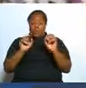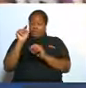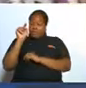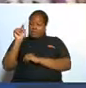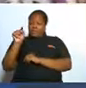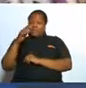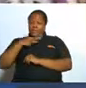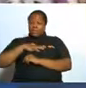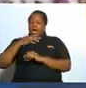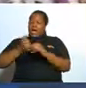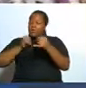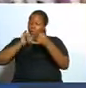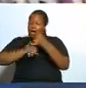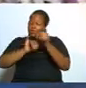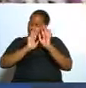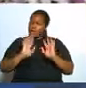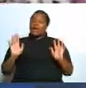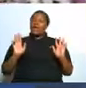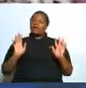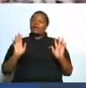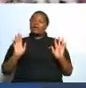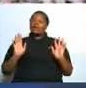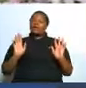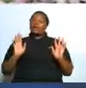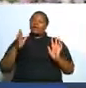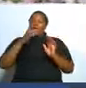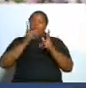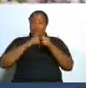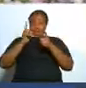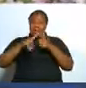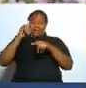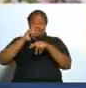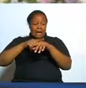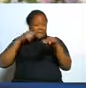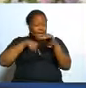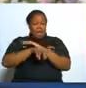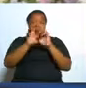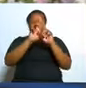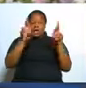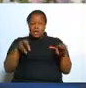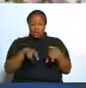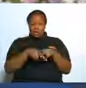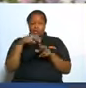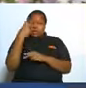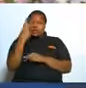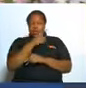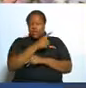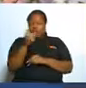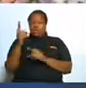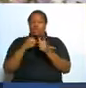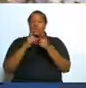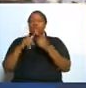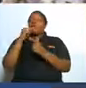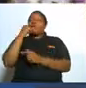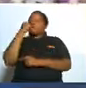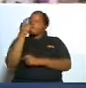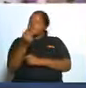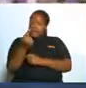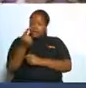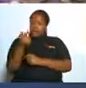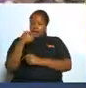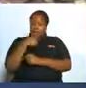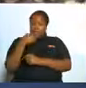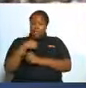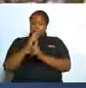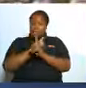is my wife and when you get in your room two of you tell her I